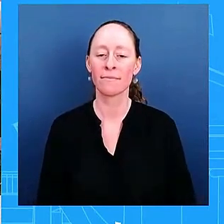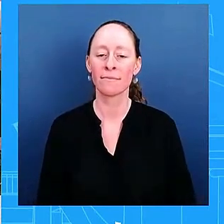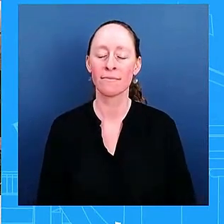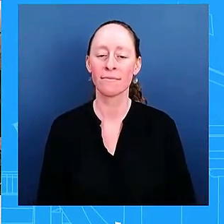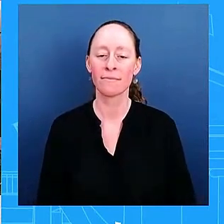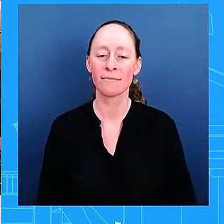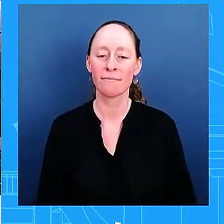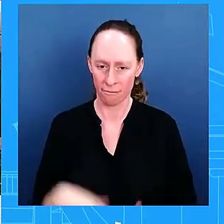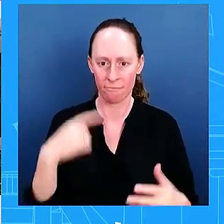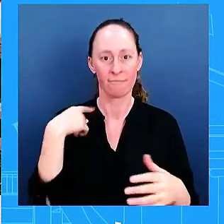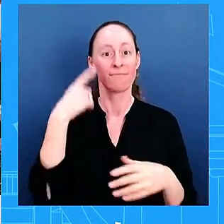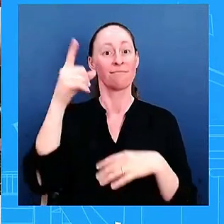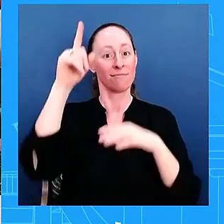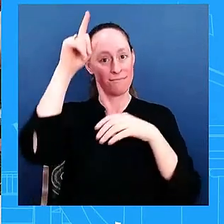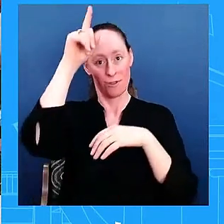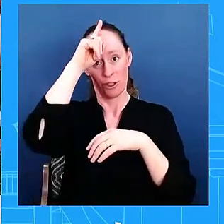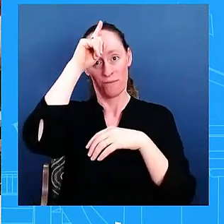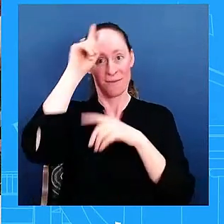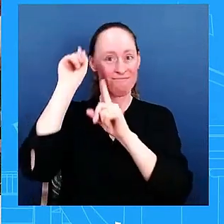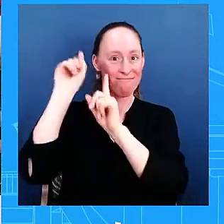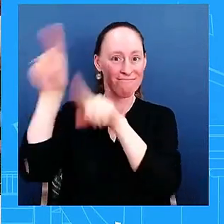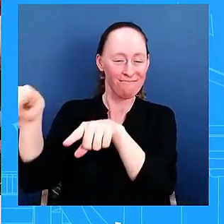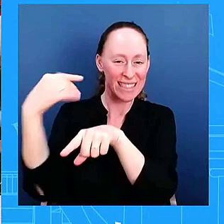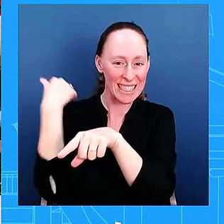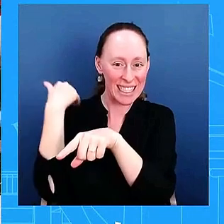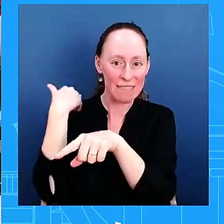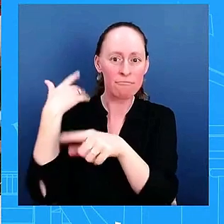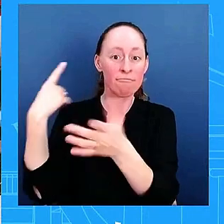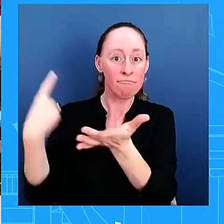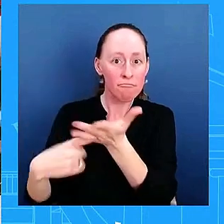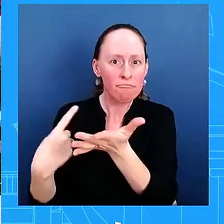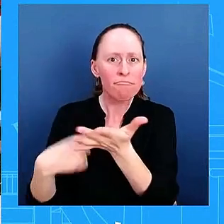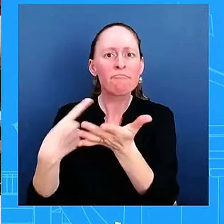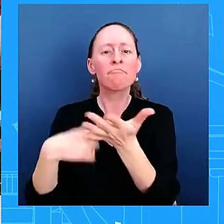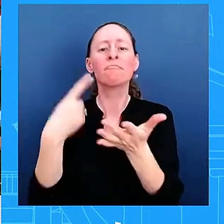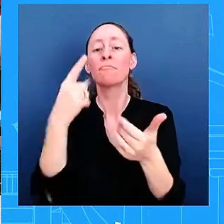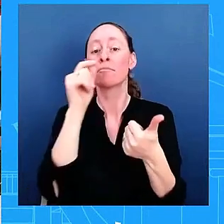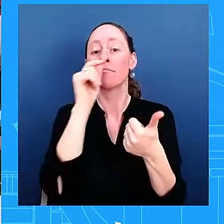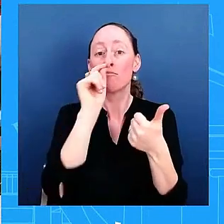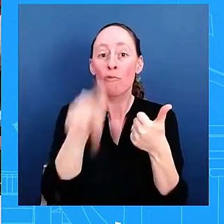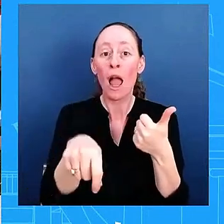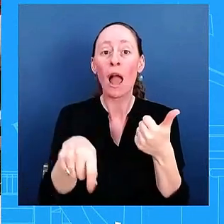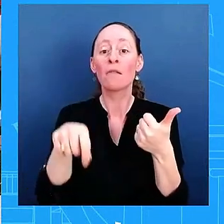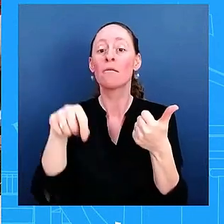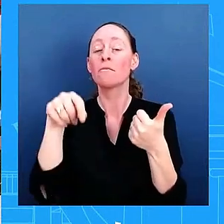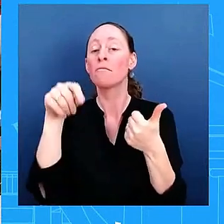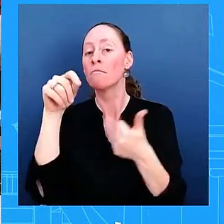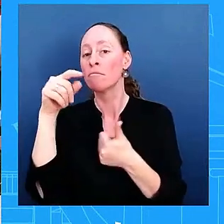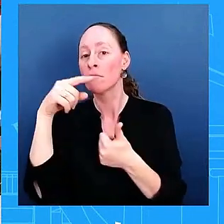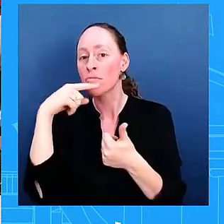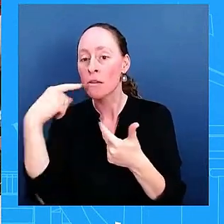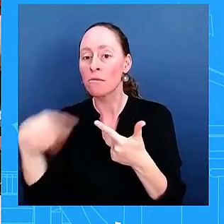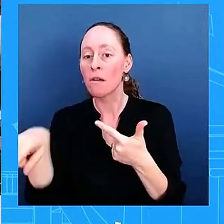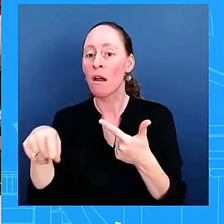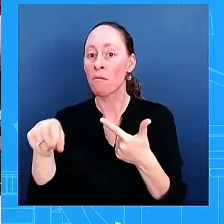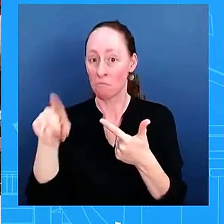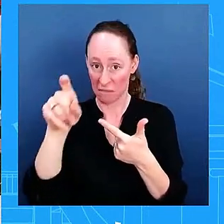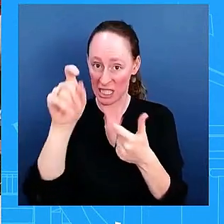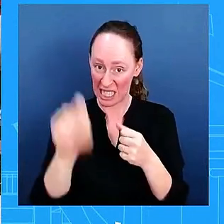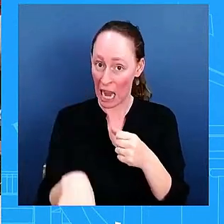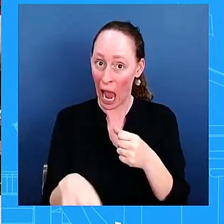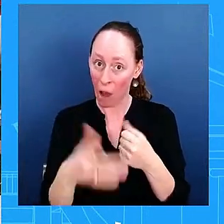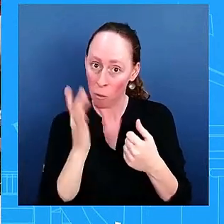russia come up during his bilateral meetings with the germans or his meeting with the european quad particularly given the approval that some nato valleys have